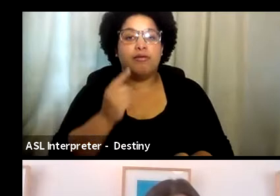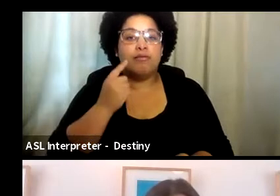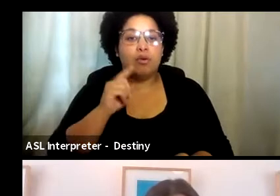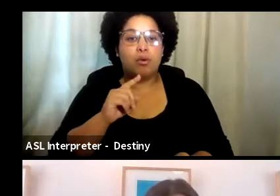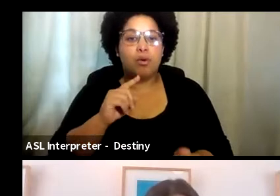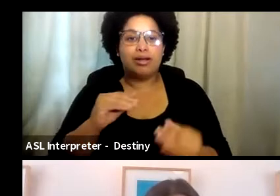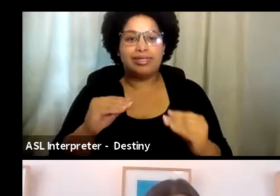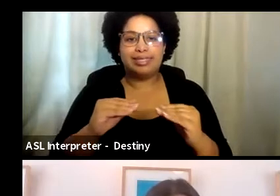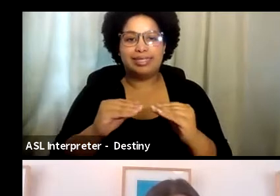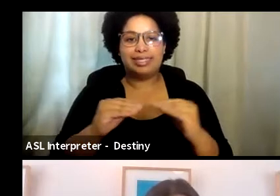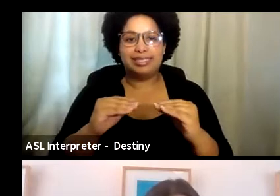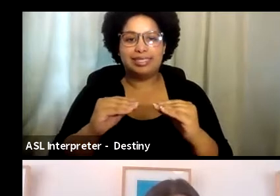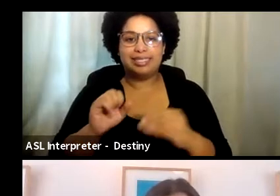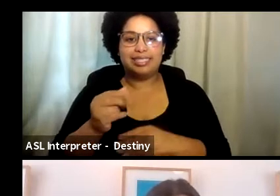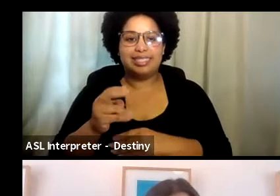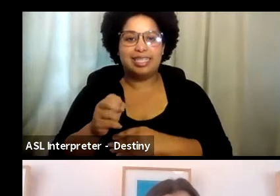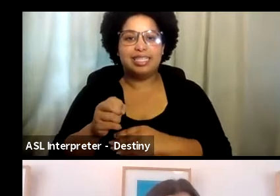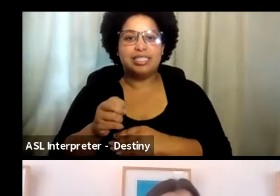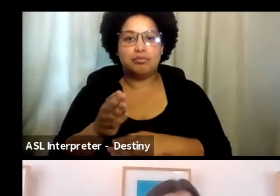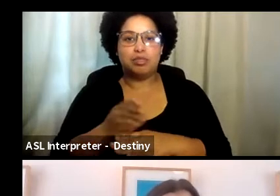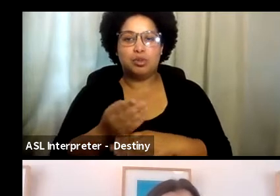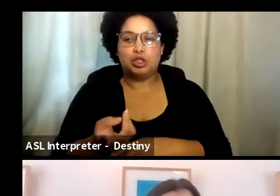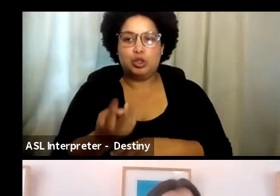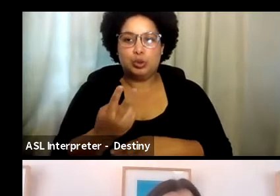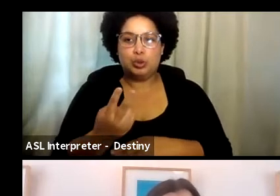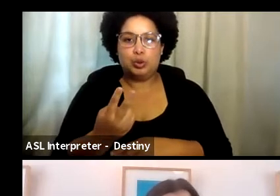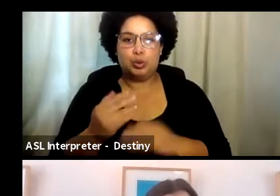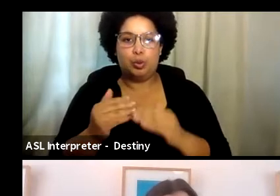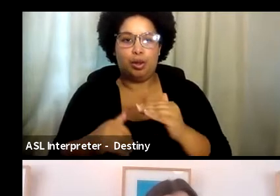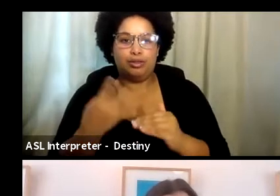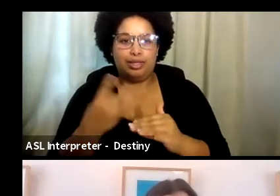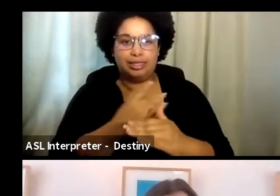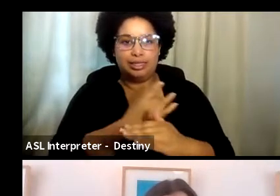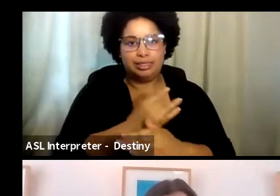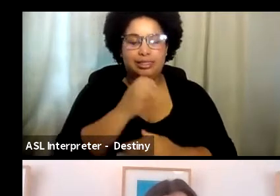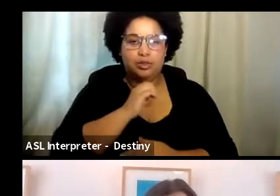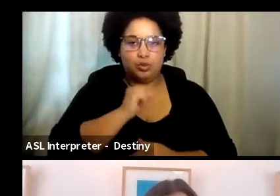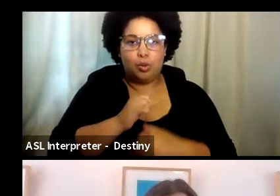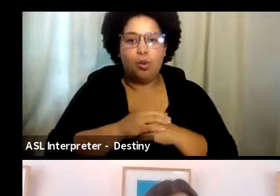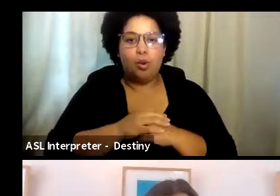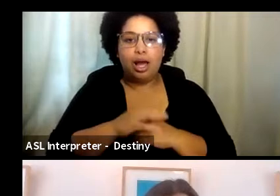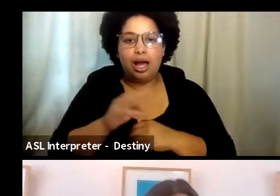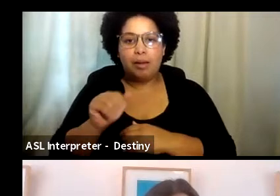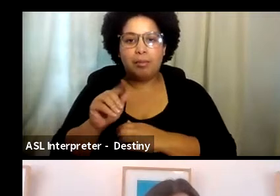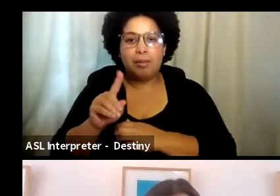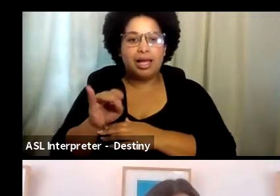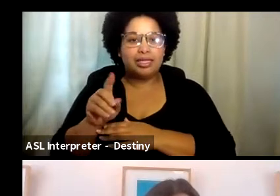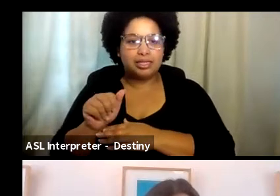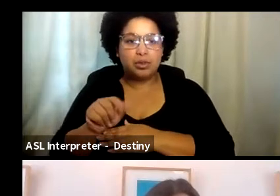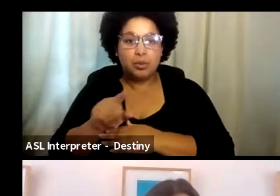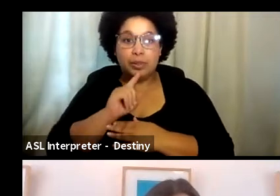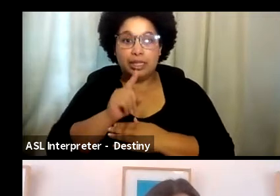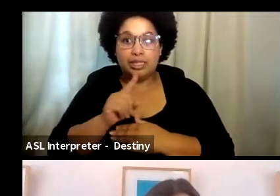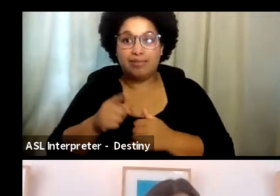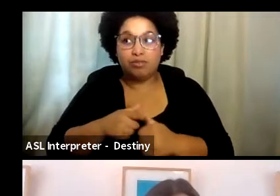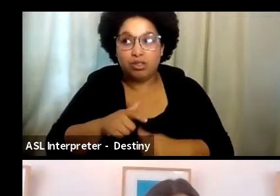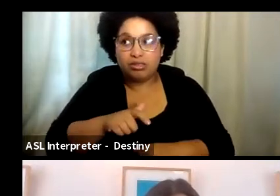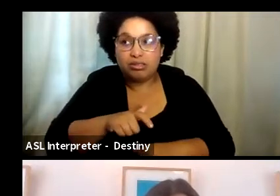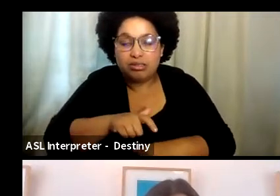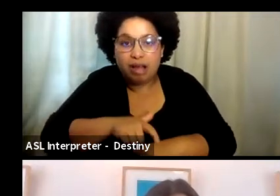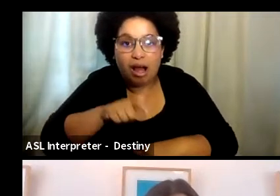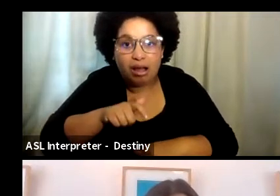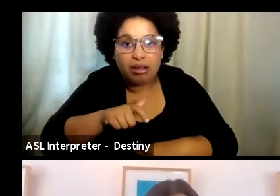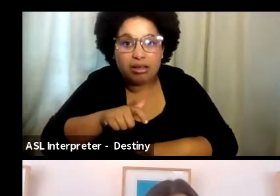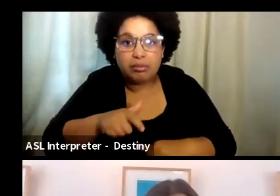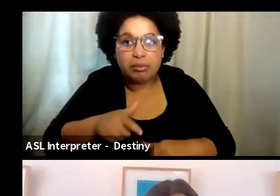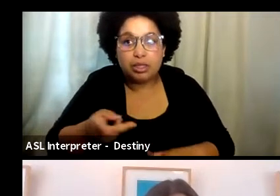kissing scenes between minors. Uh, and I believe Amanda brought it up before that at sometimes it's the, it's the first time that,